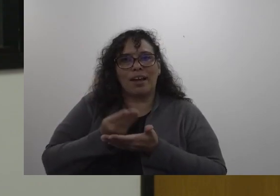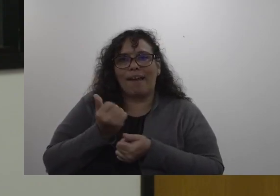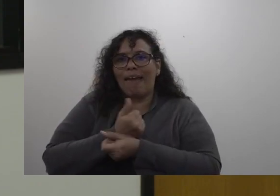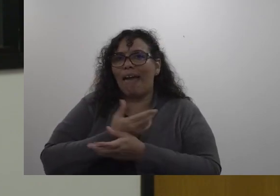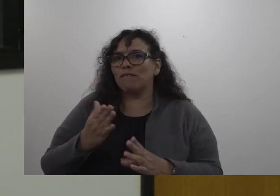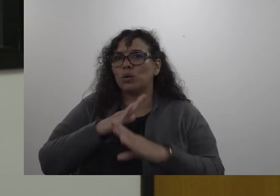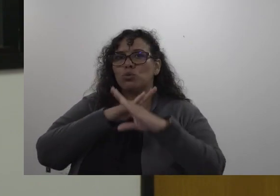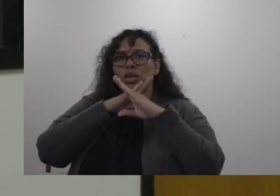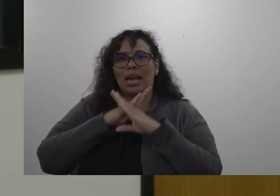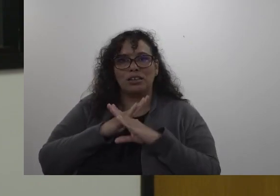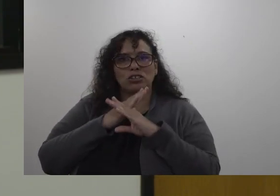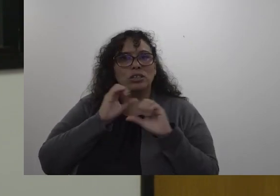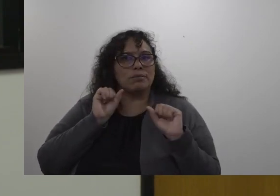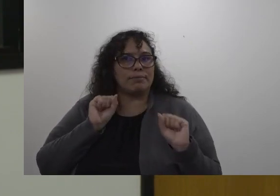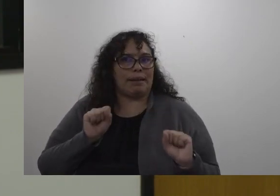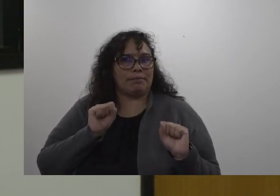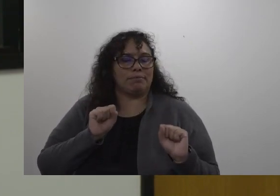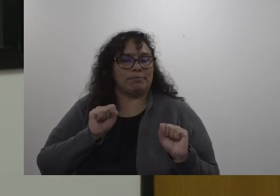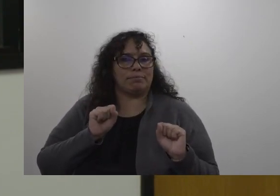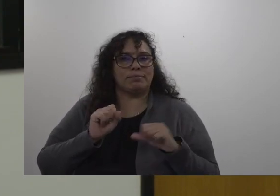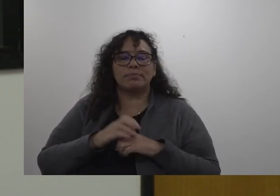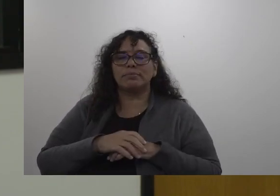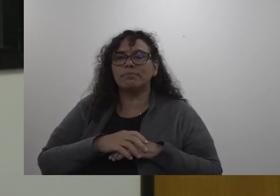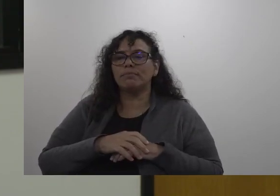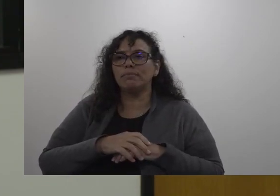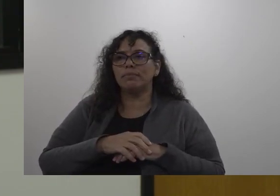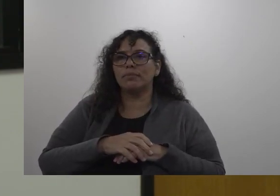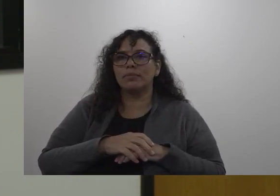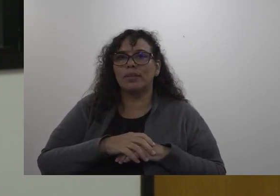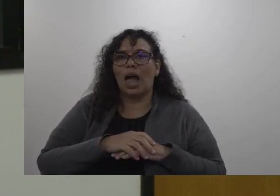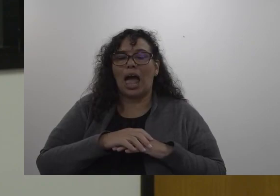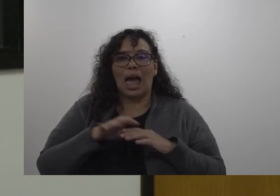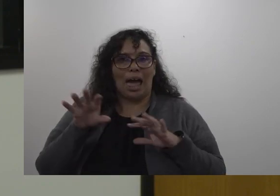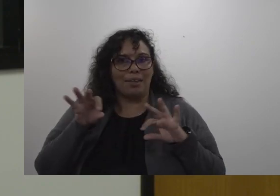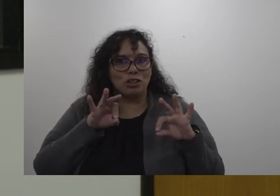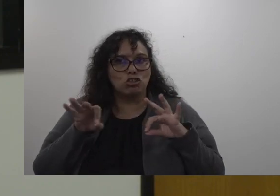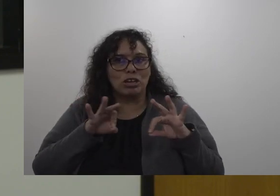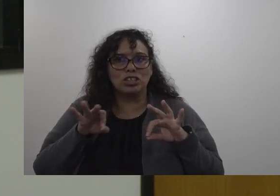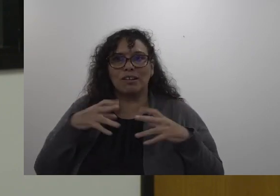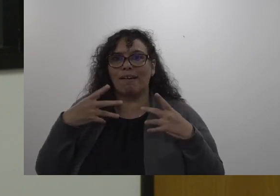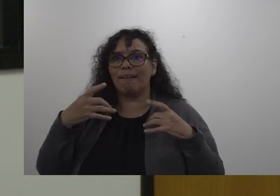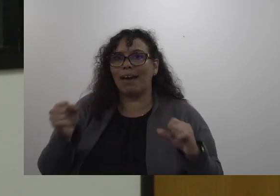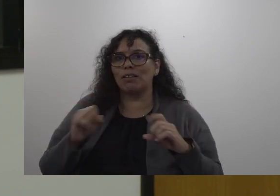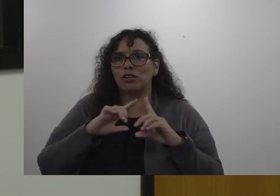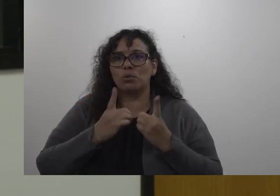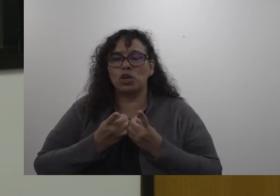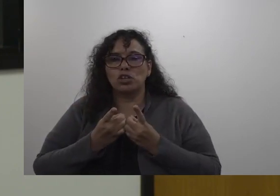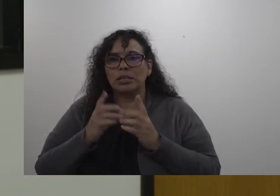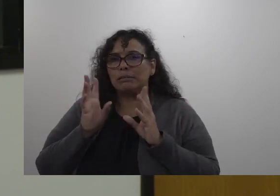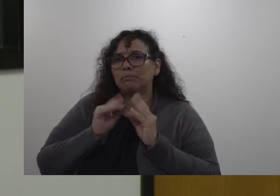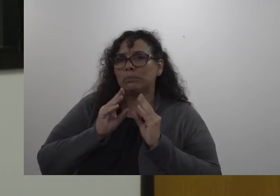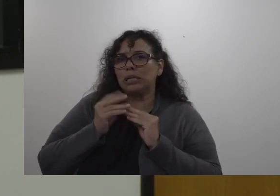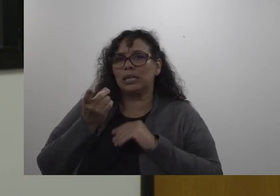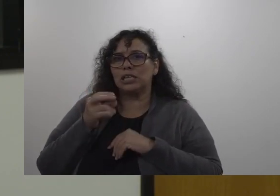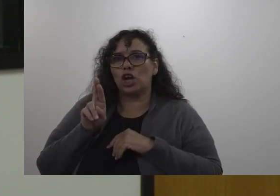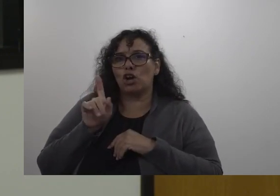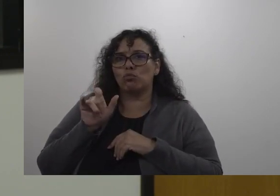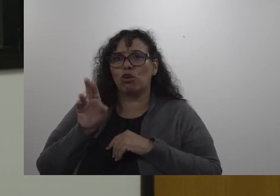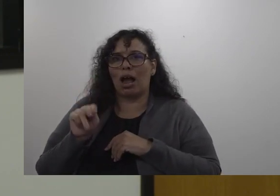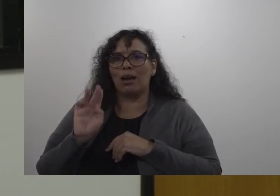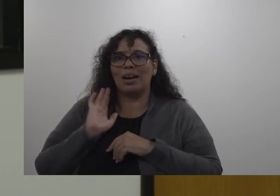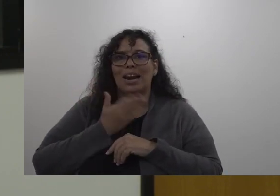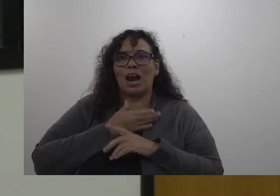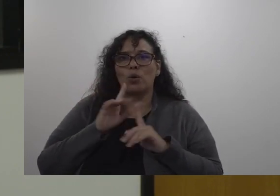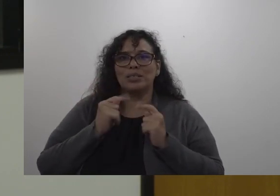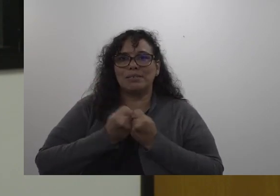measure that we feel like we need and at the direction of the Health Department in consultation with Dr. Brown and our team it has